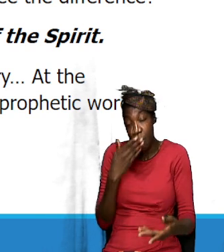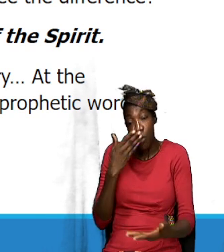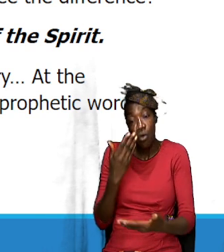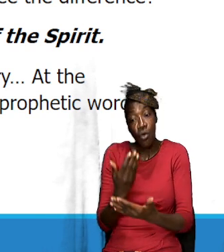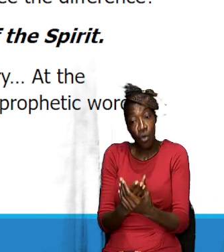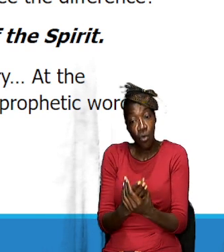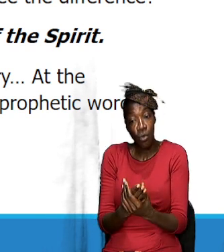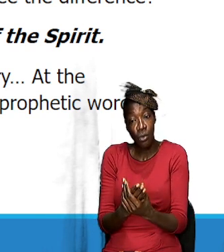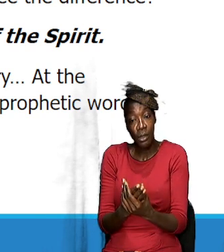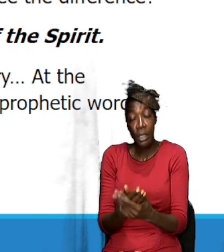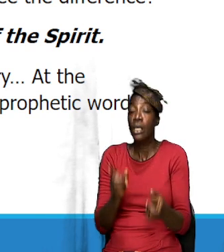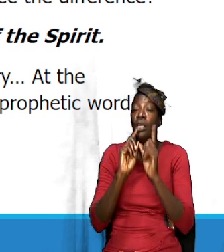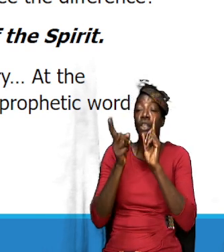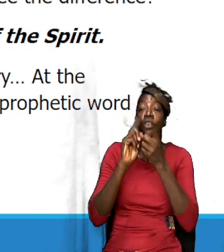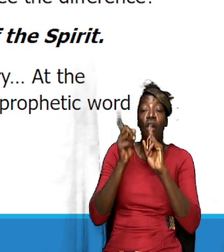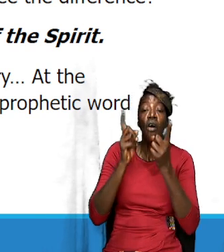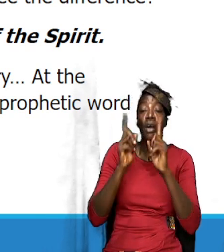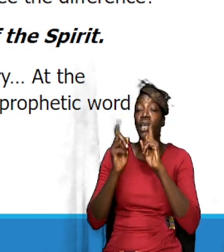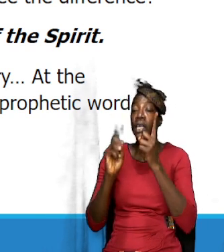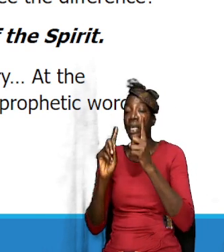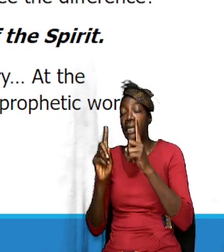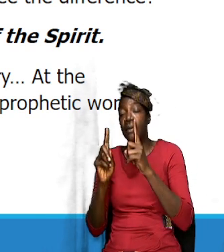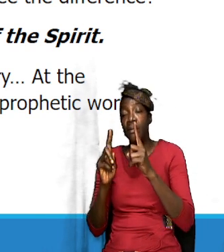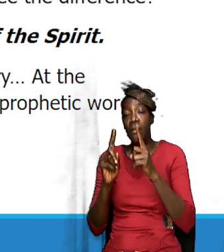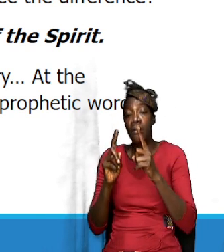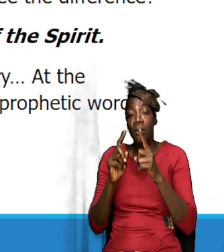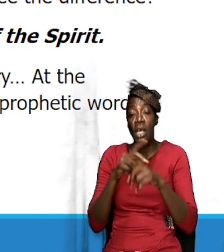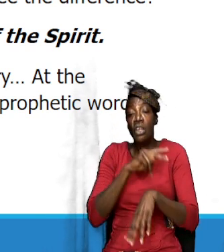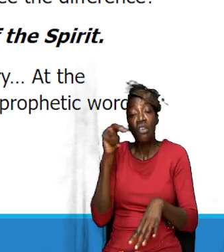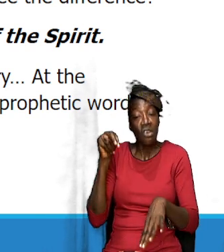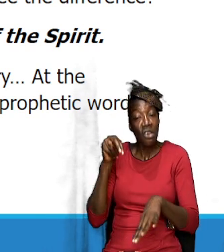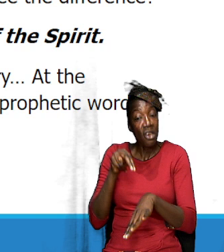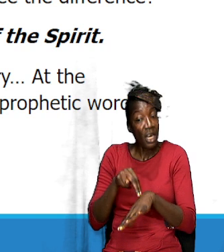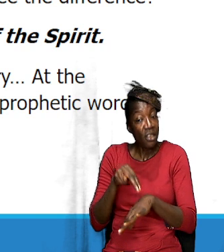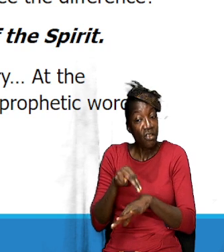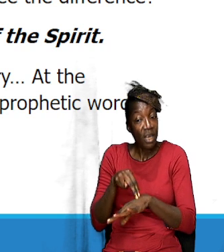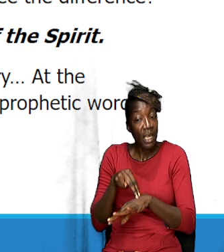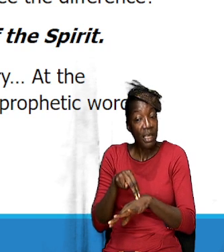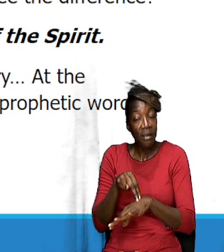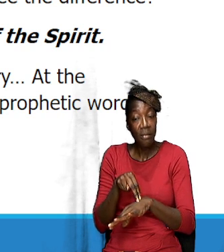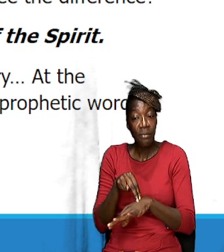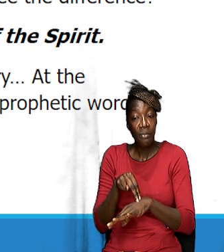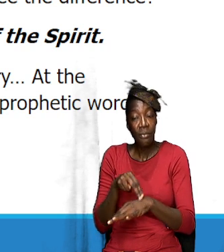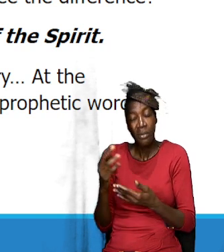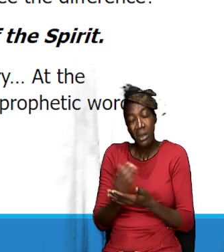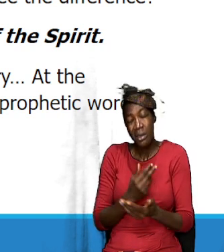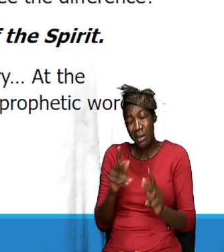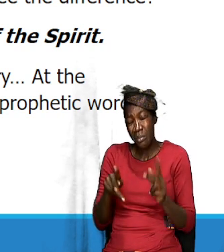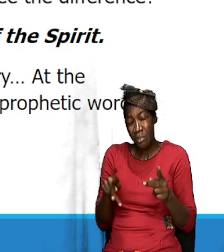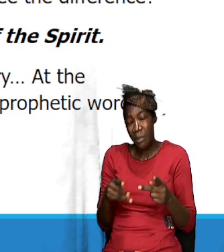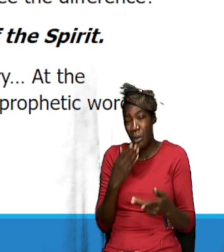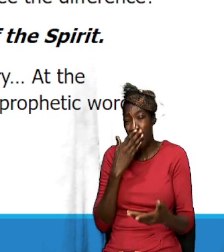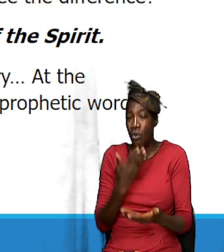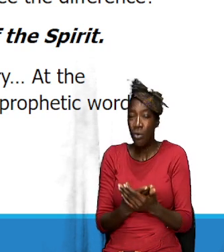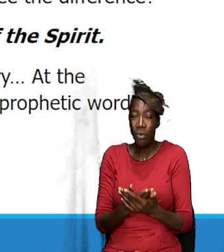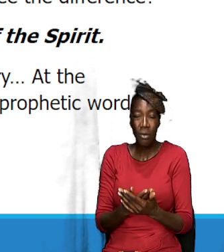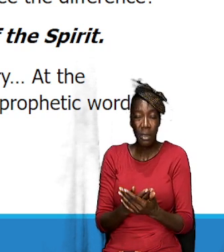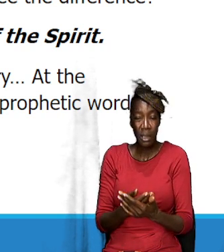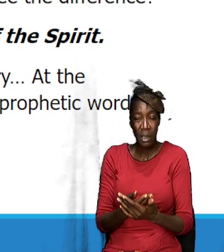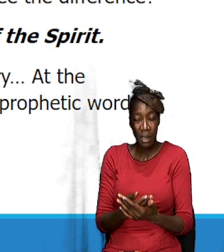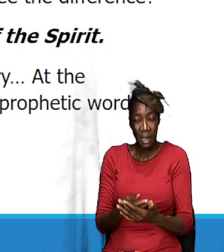just speaking naturally or some of us is good at teaching.